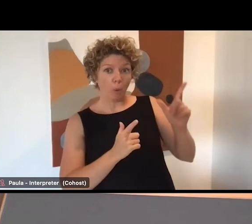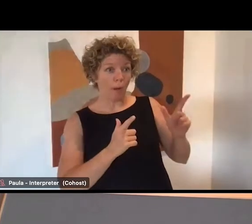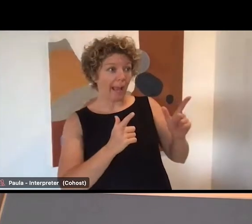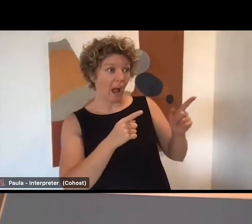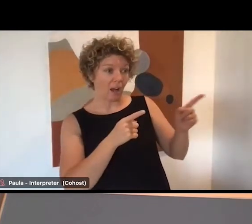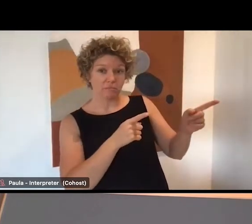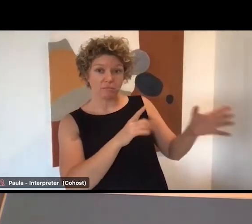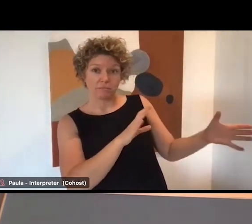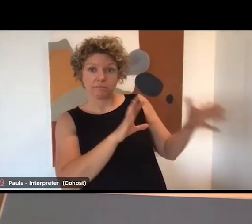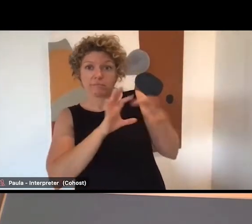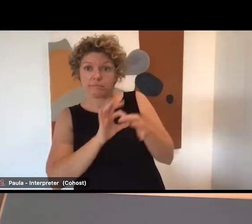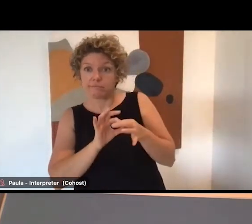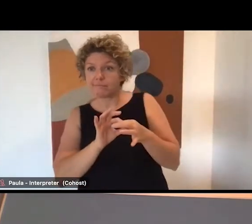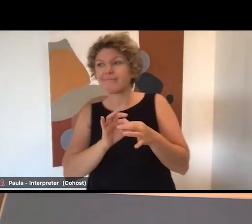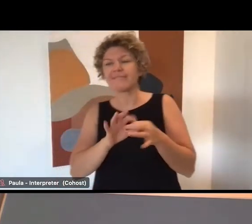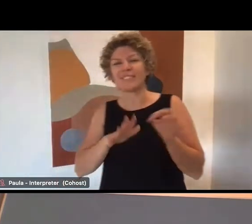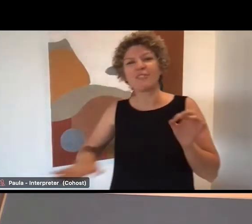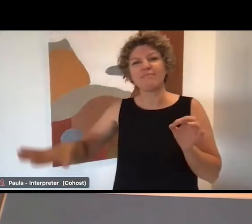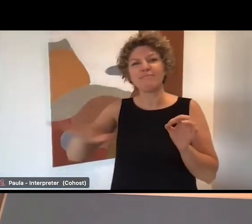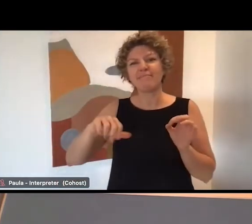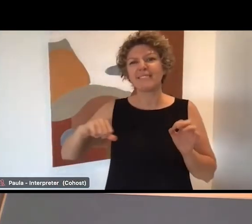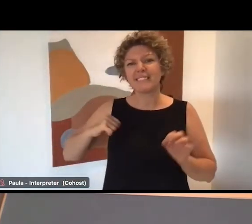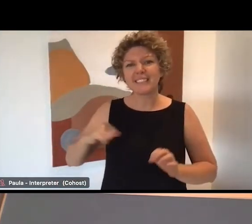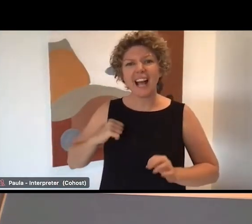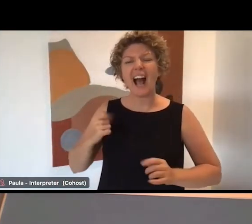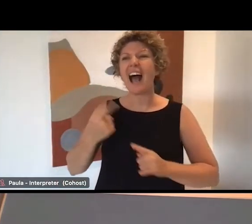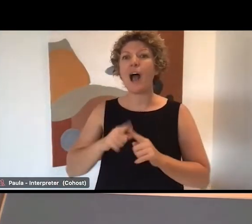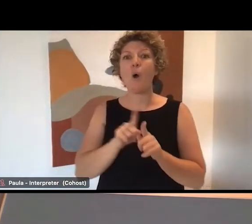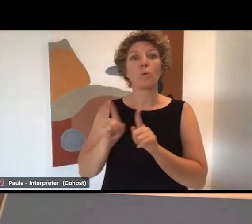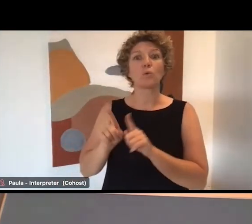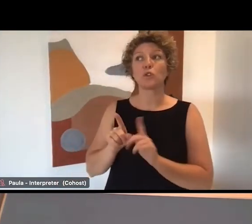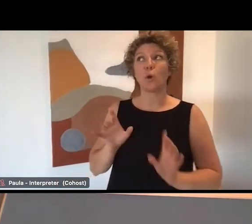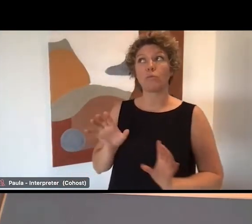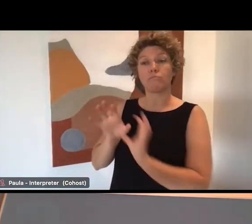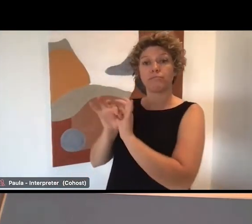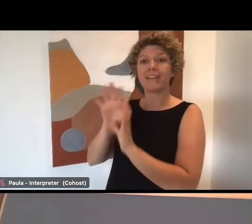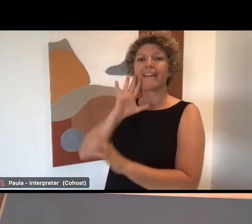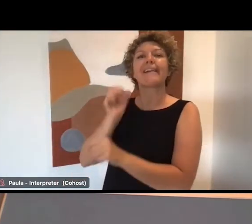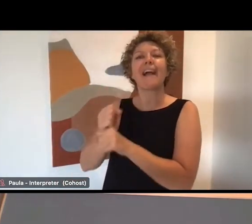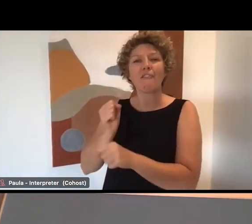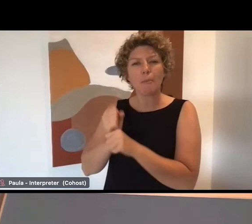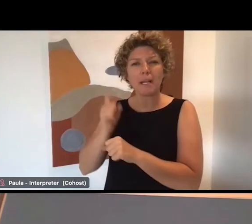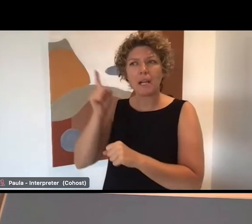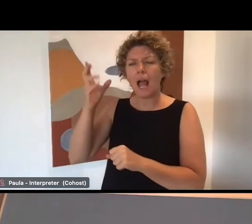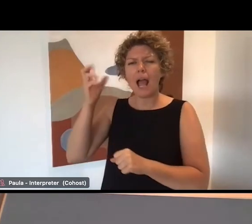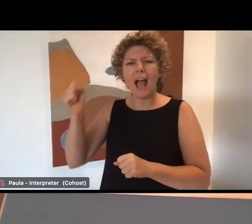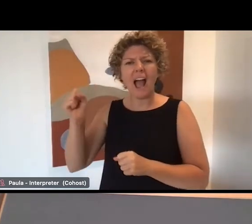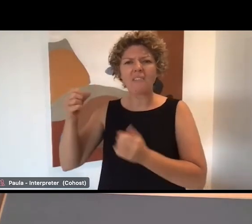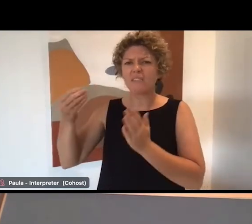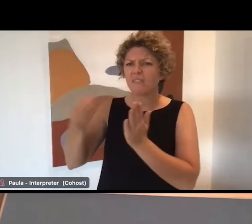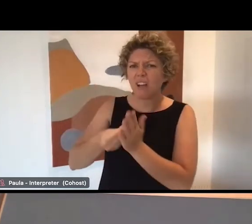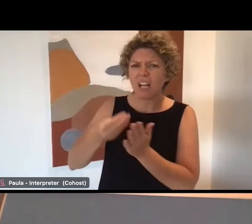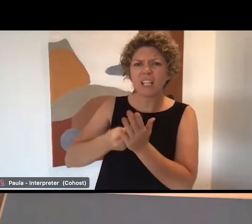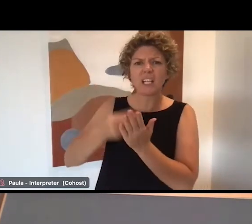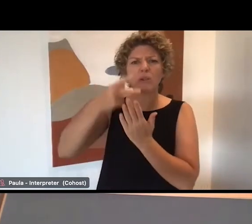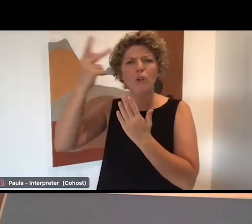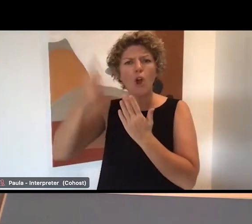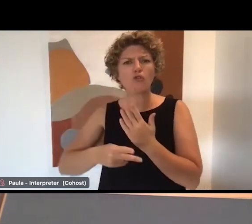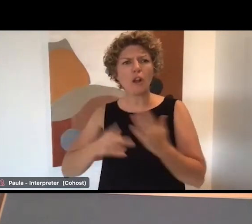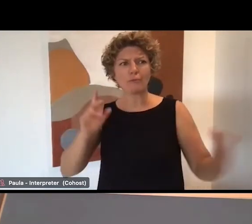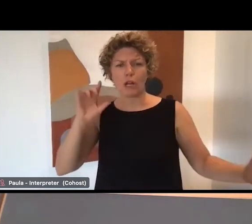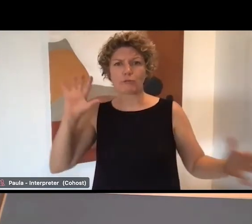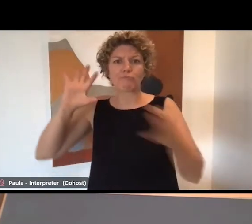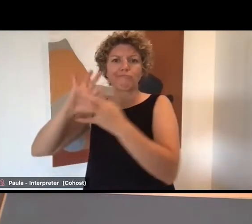and they also tap into all departmental initiatives that are best fit for their specific need. So for